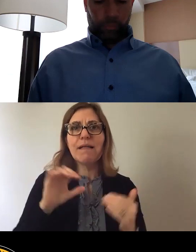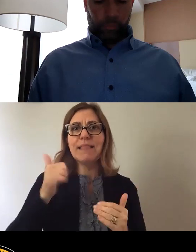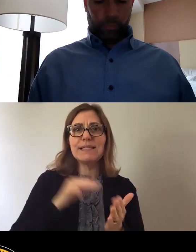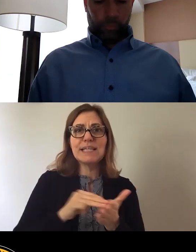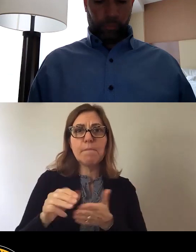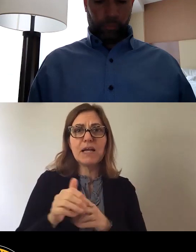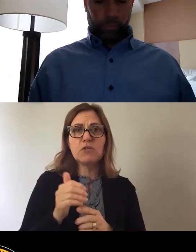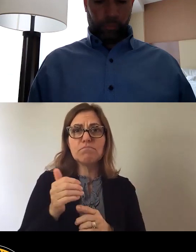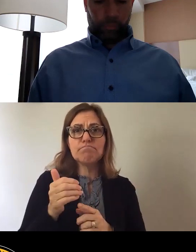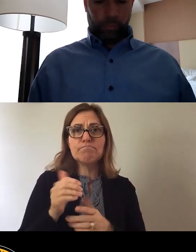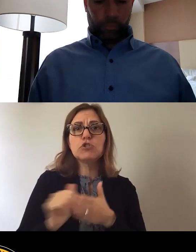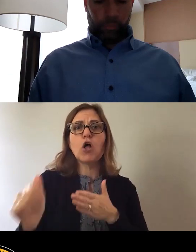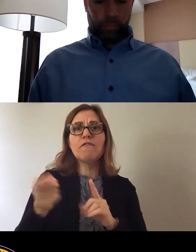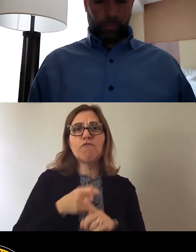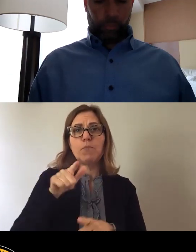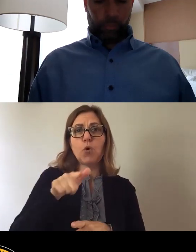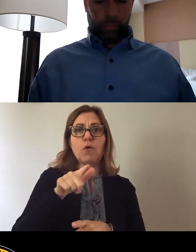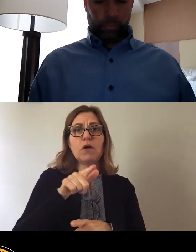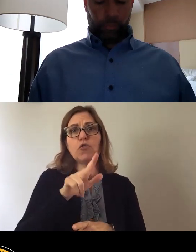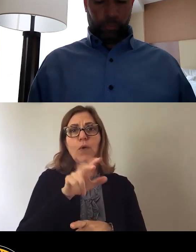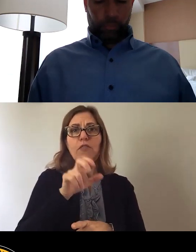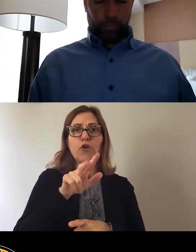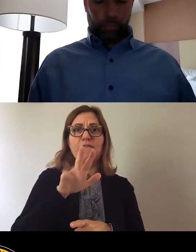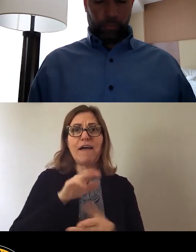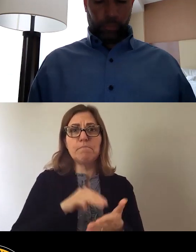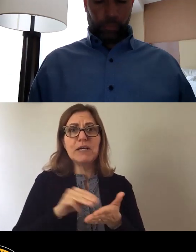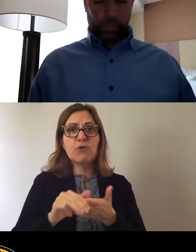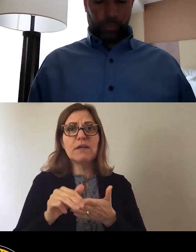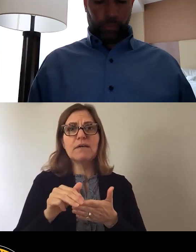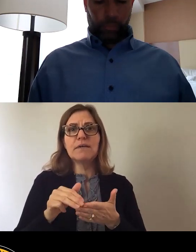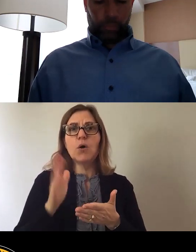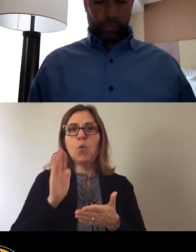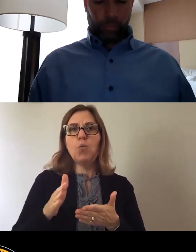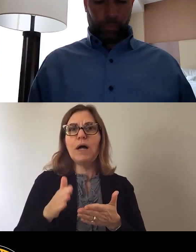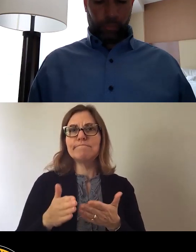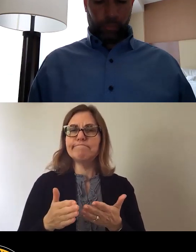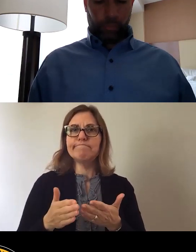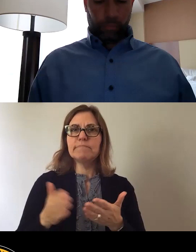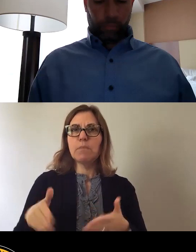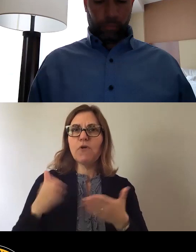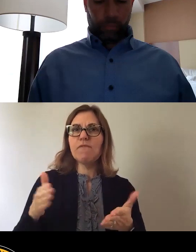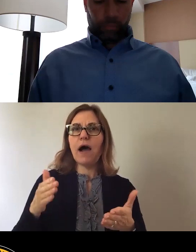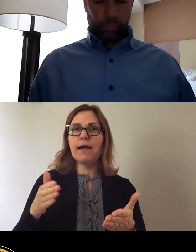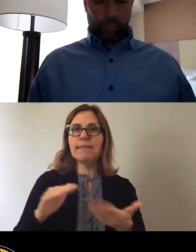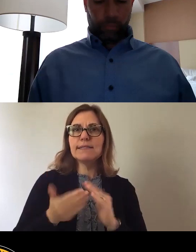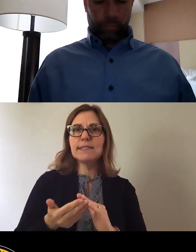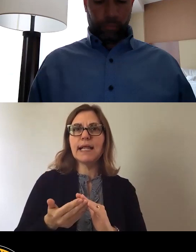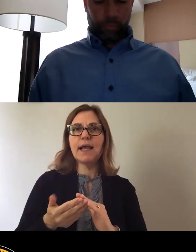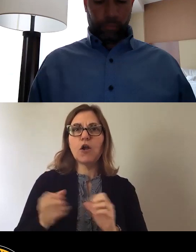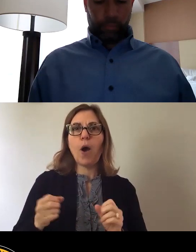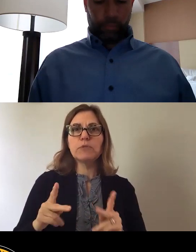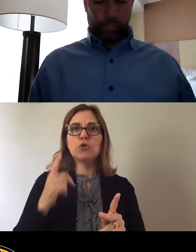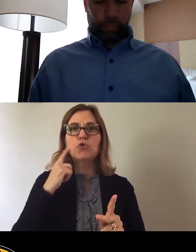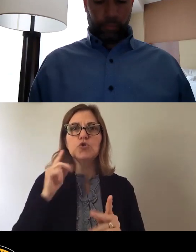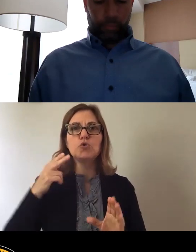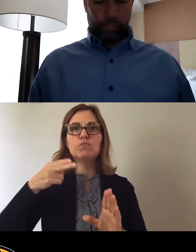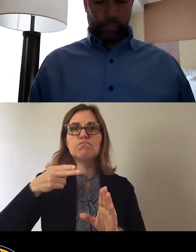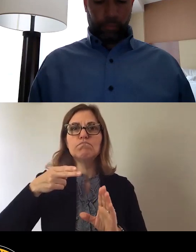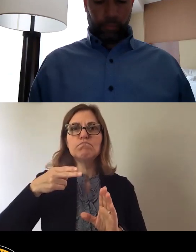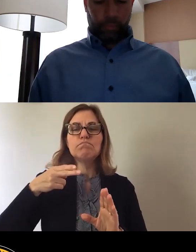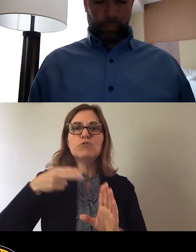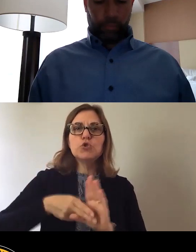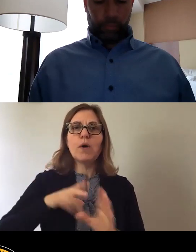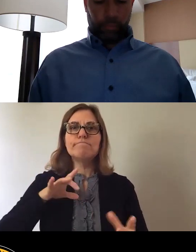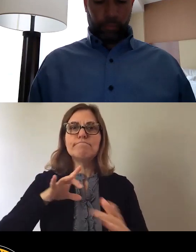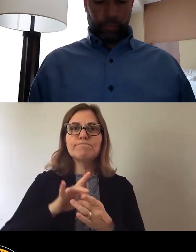your $335 million presents the city of Pittsburgh with an opportunity to join local food system development, which